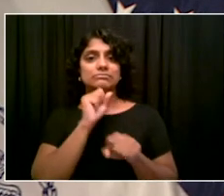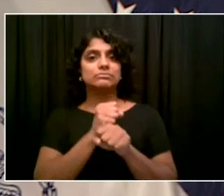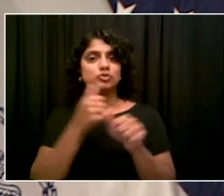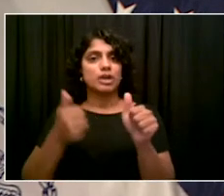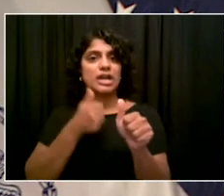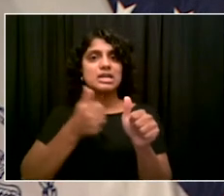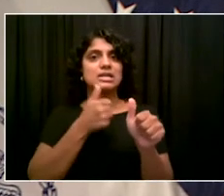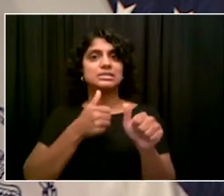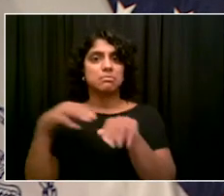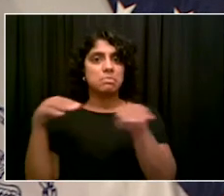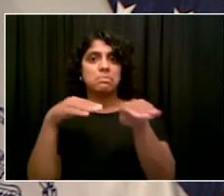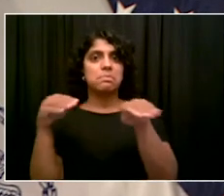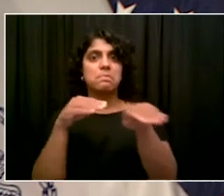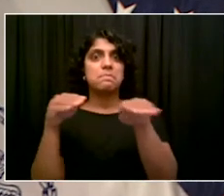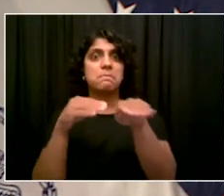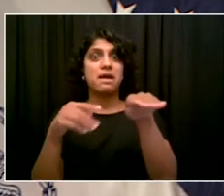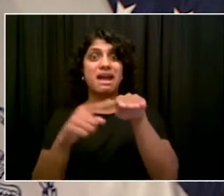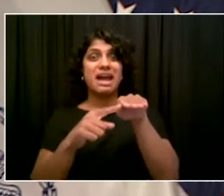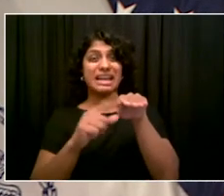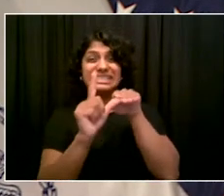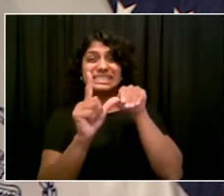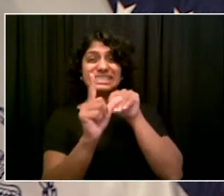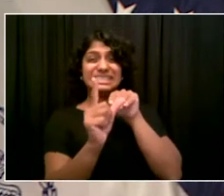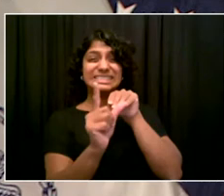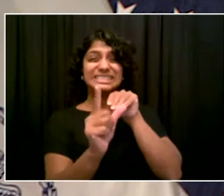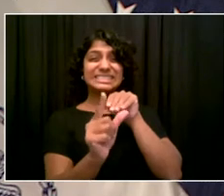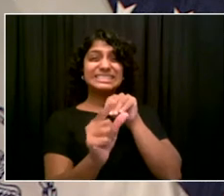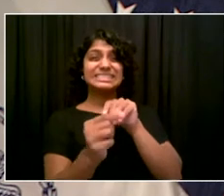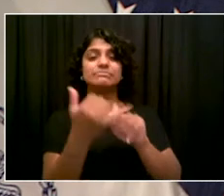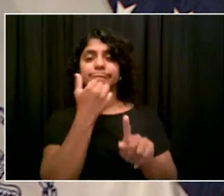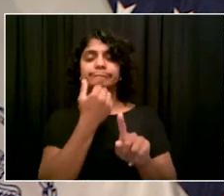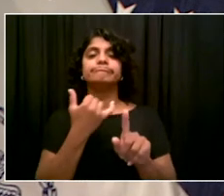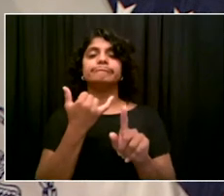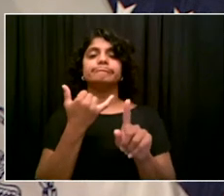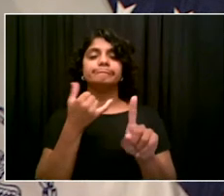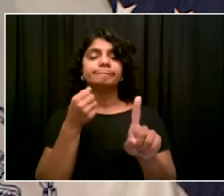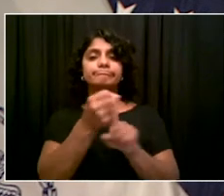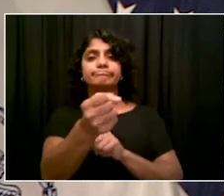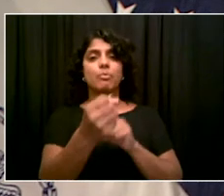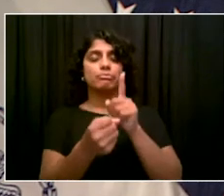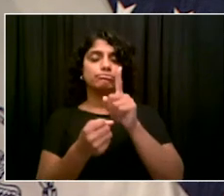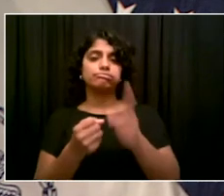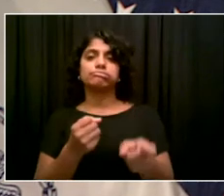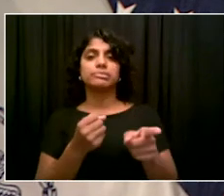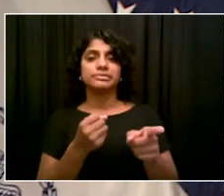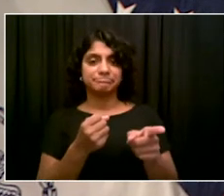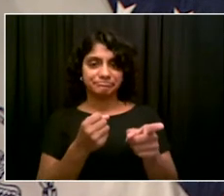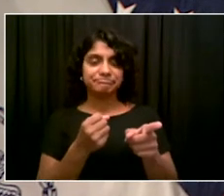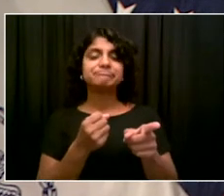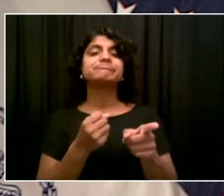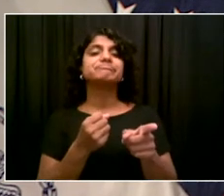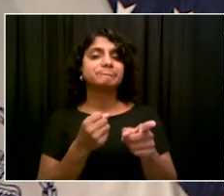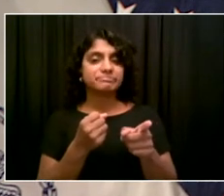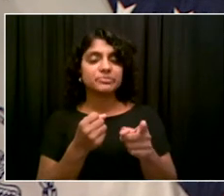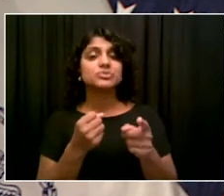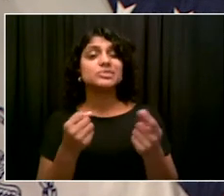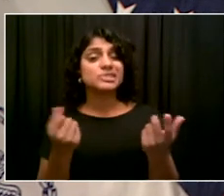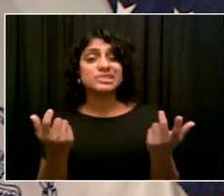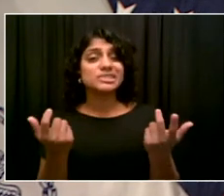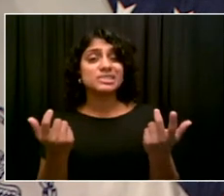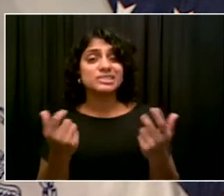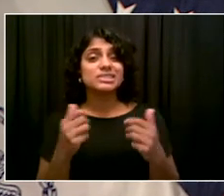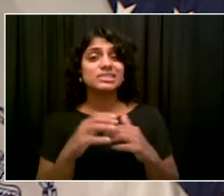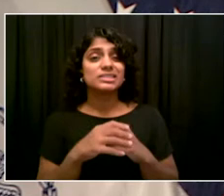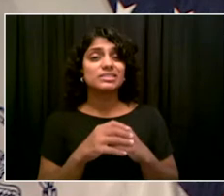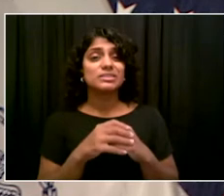killed the delivery worker remains at large. So we think this incident reveals two things I want to ask you about. One is the need to review the